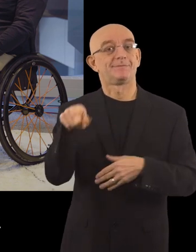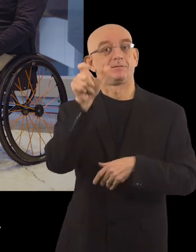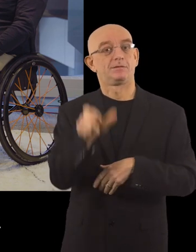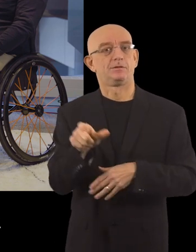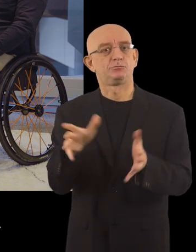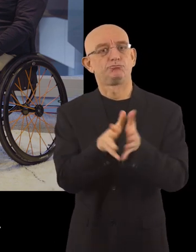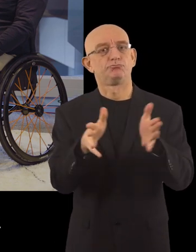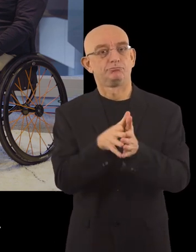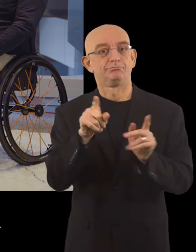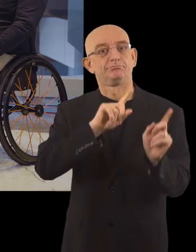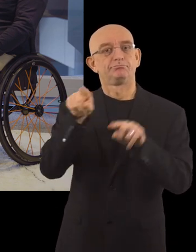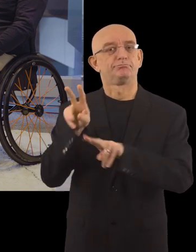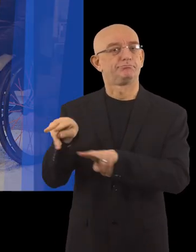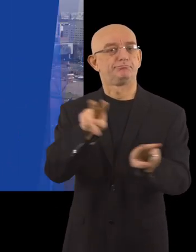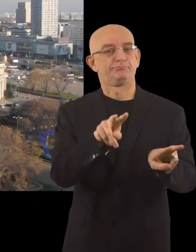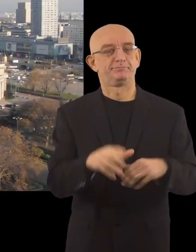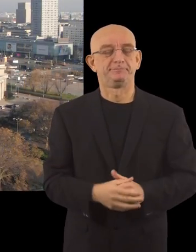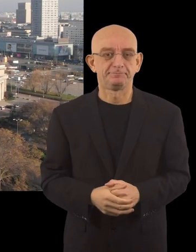reporter went to see, but not here.